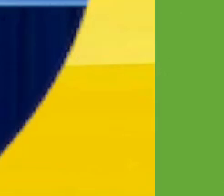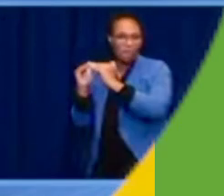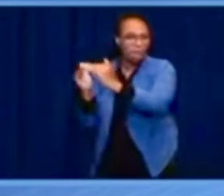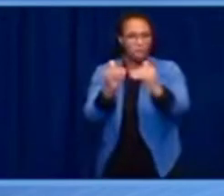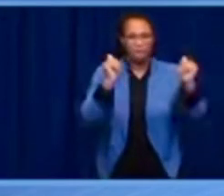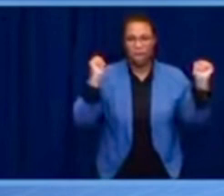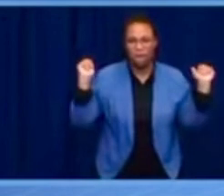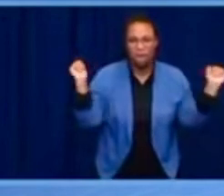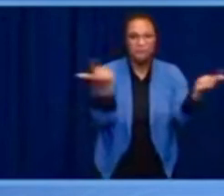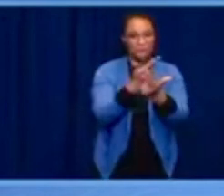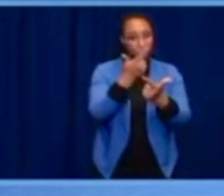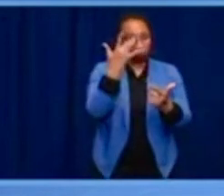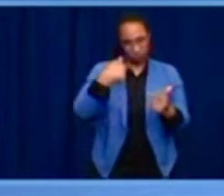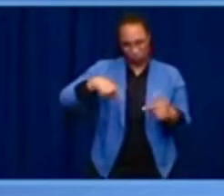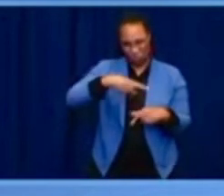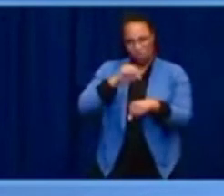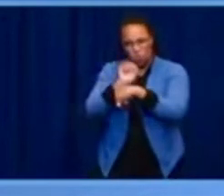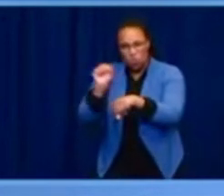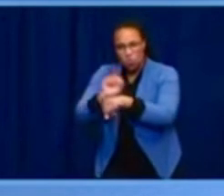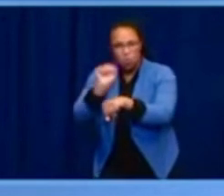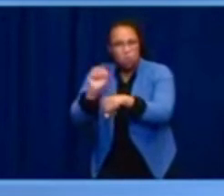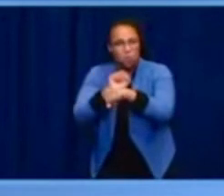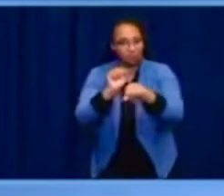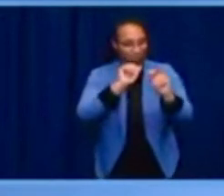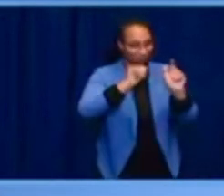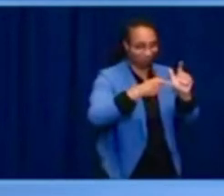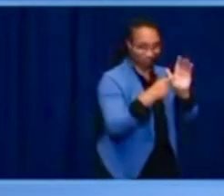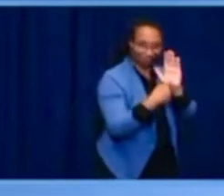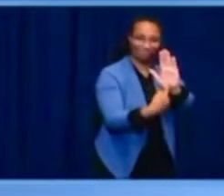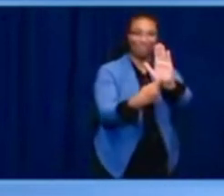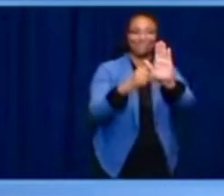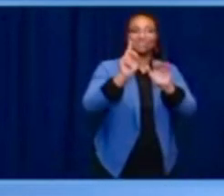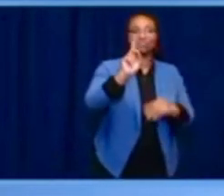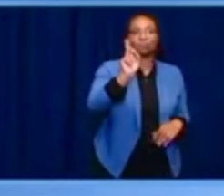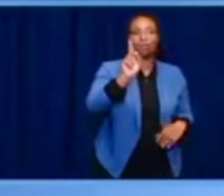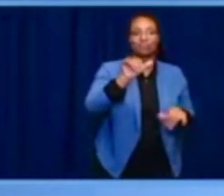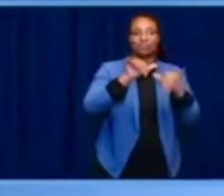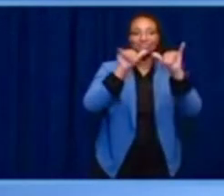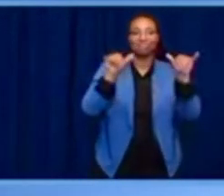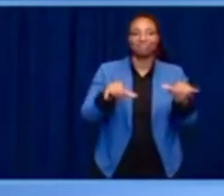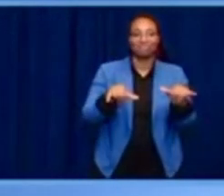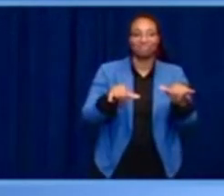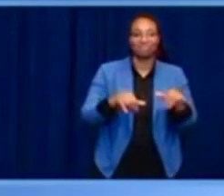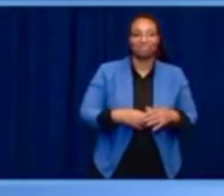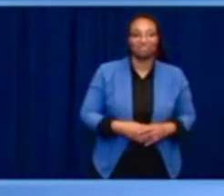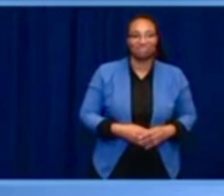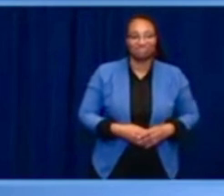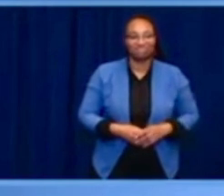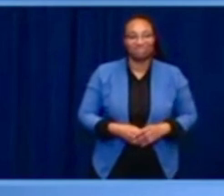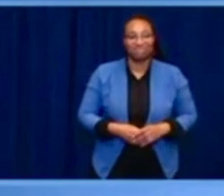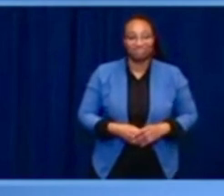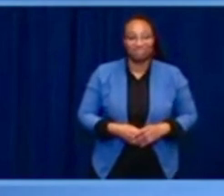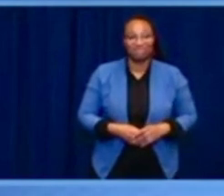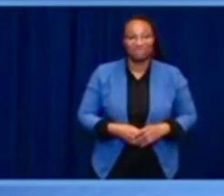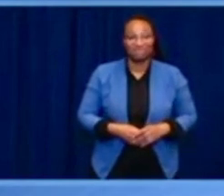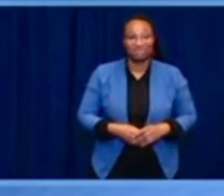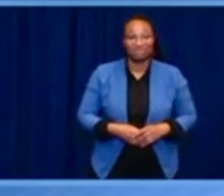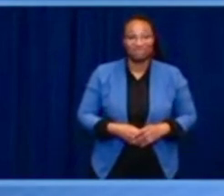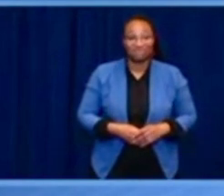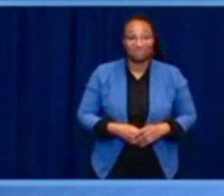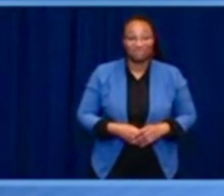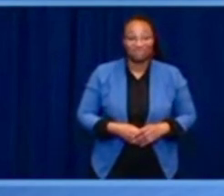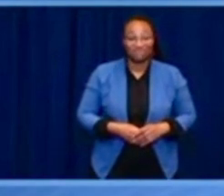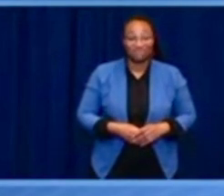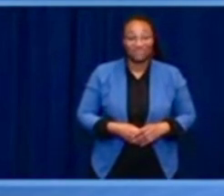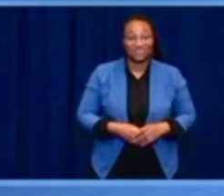Let me start by thanking everyone for participating in the second summit of democracies, for democracy I should say, but more importantly thank